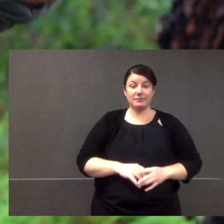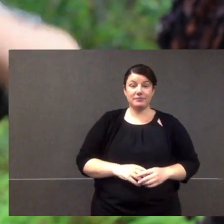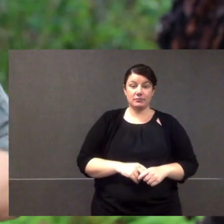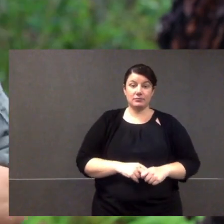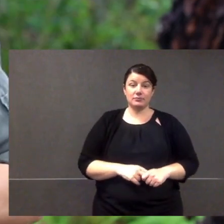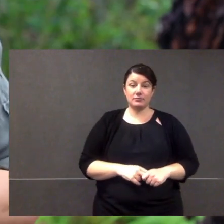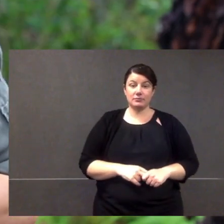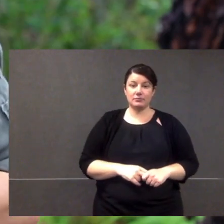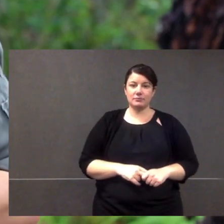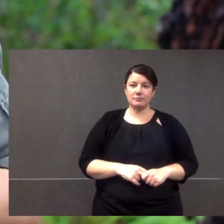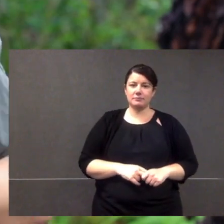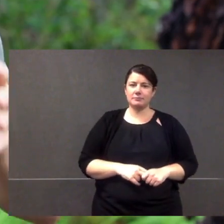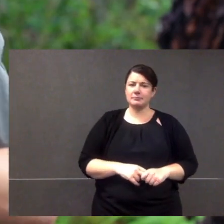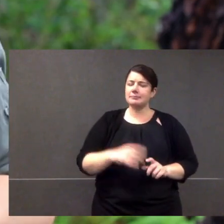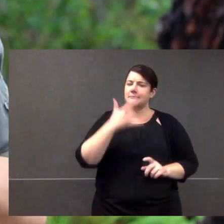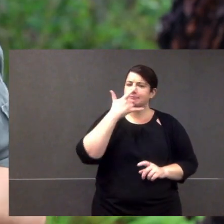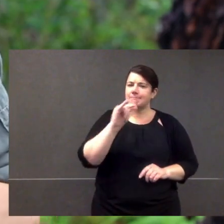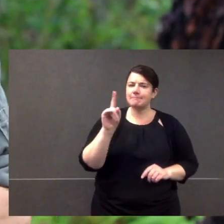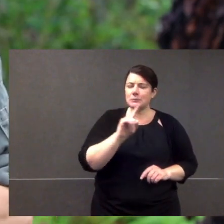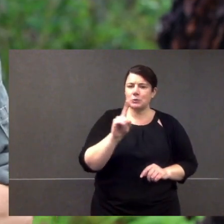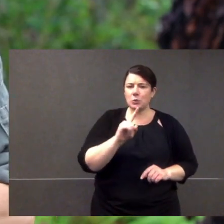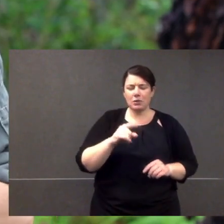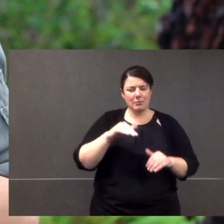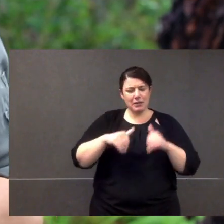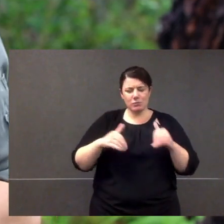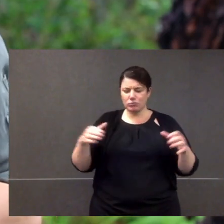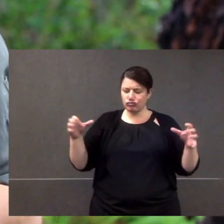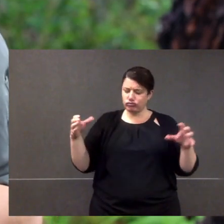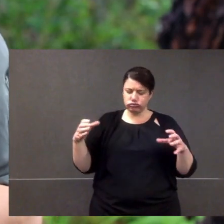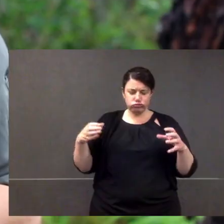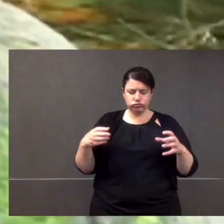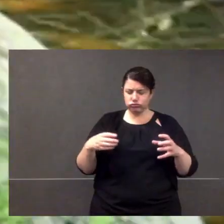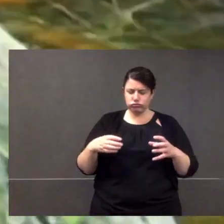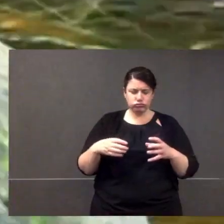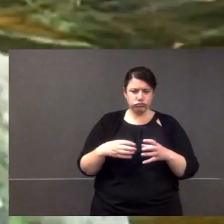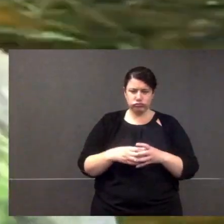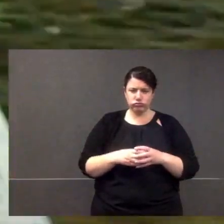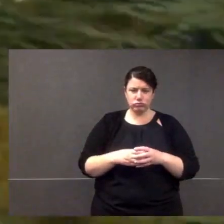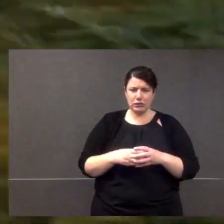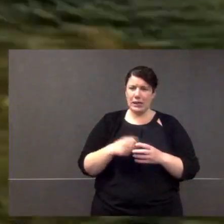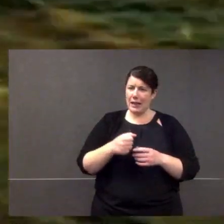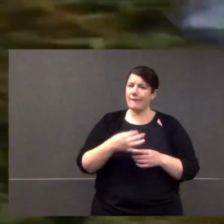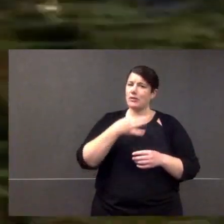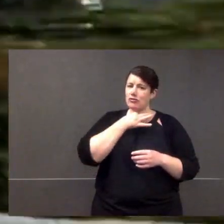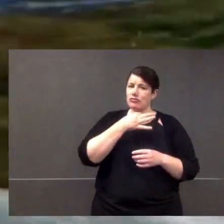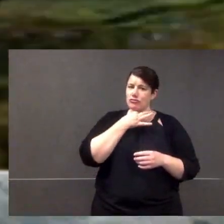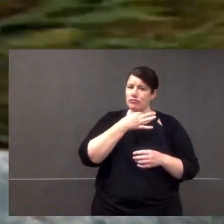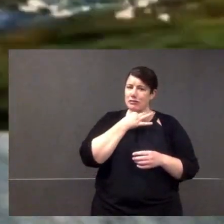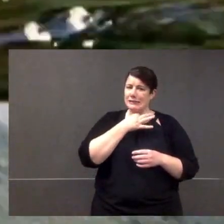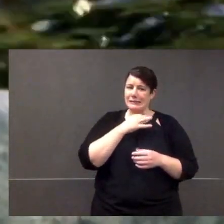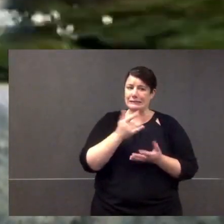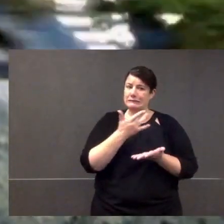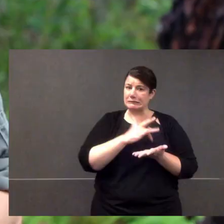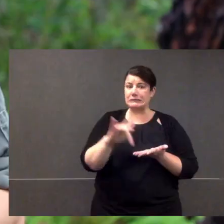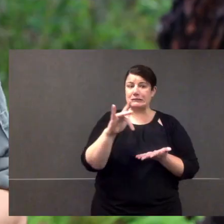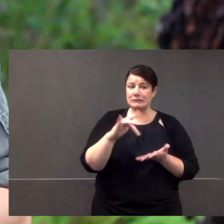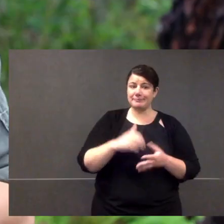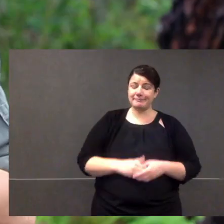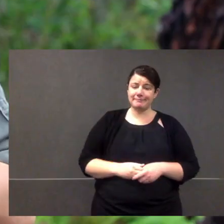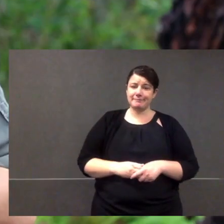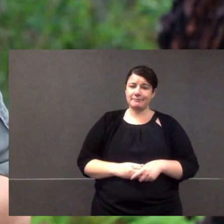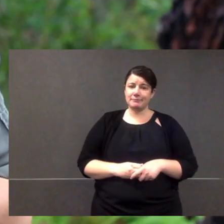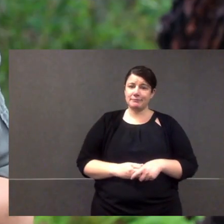the way to Tasmania. They too, their numbers are on a decline, which means their species faces threats,